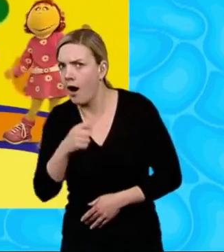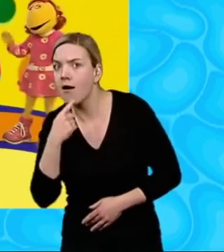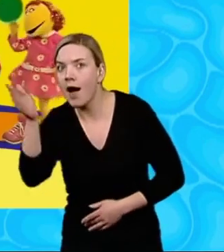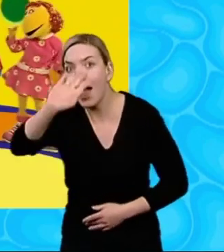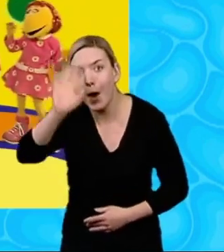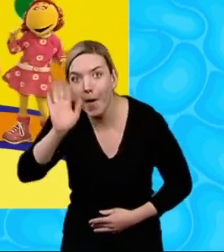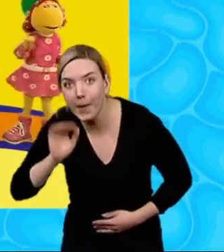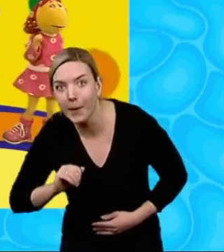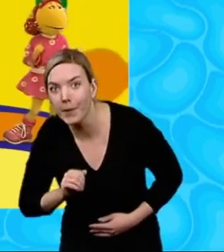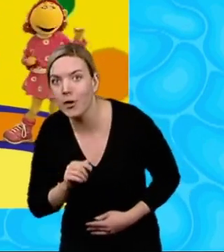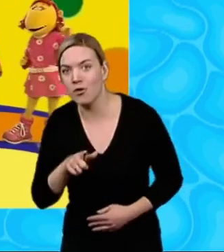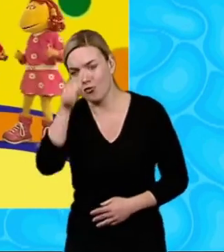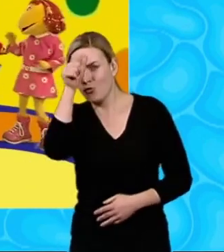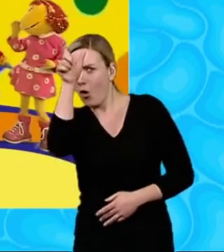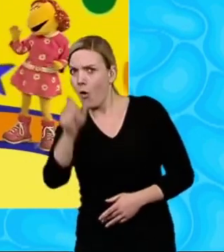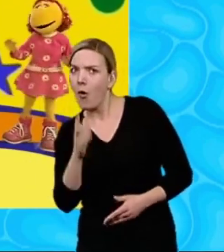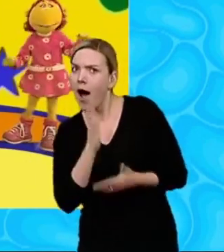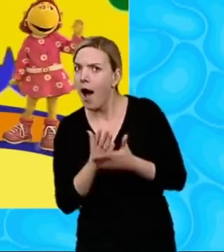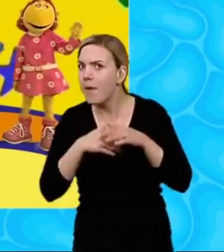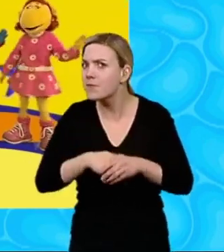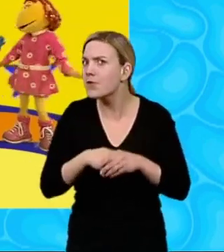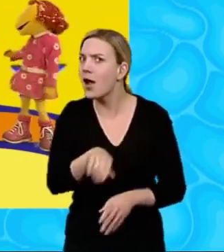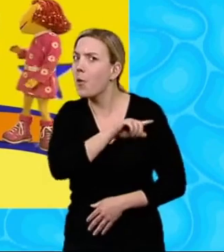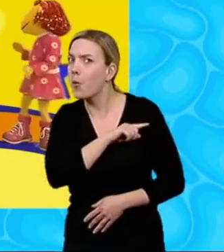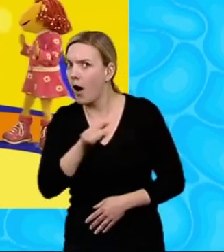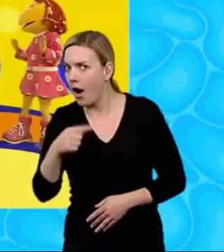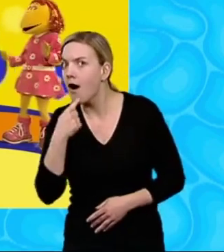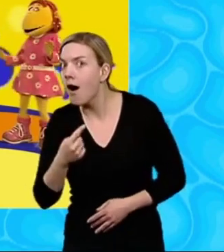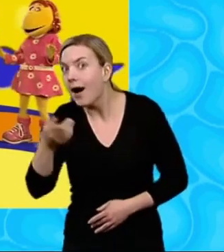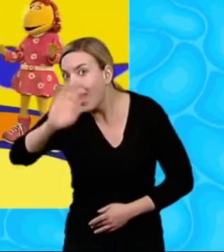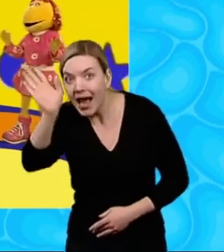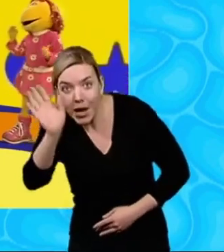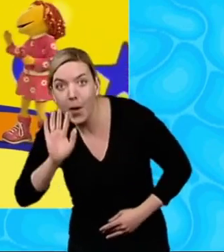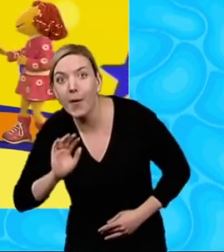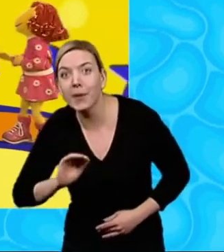Hello! You know you have a friend when they say hello.